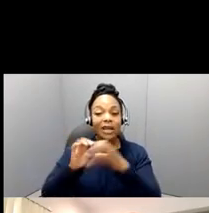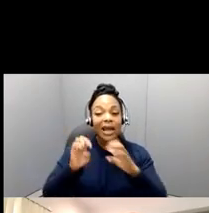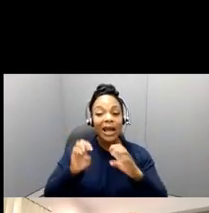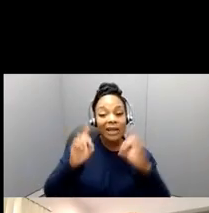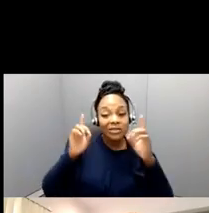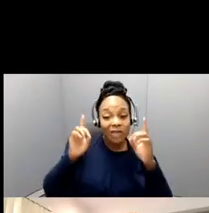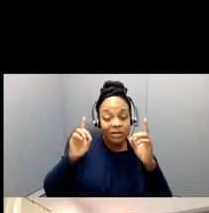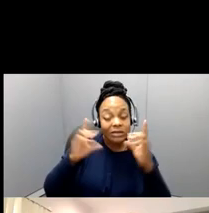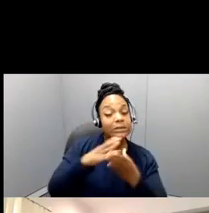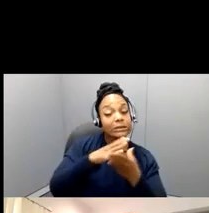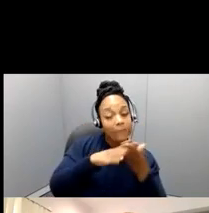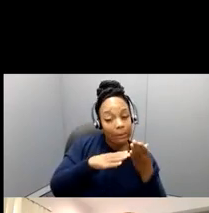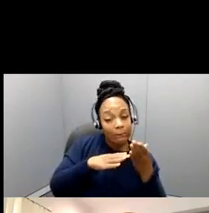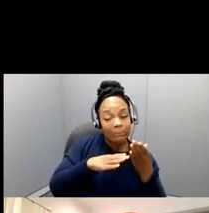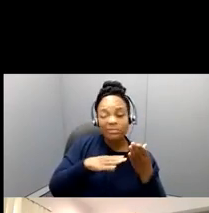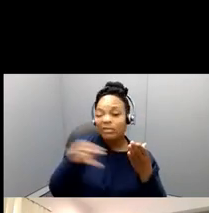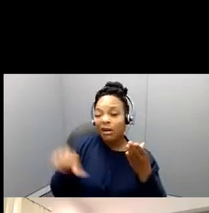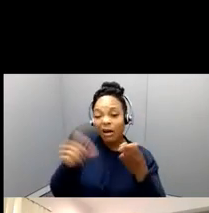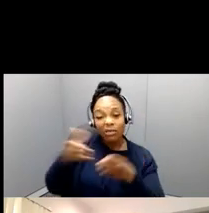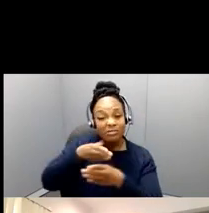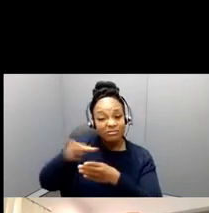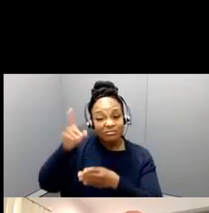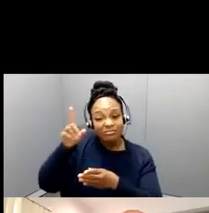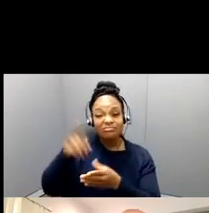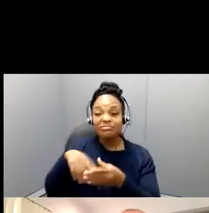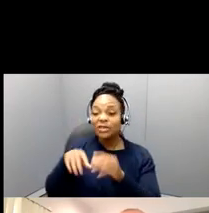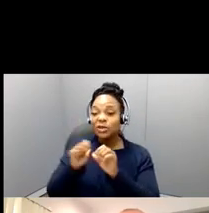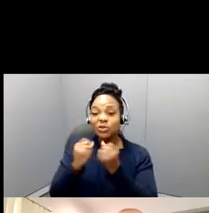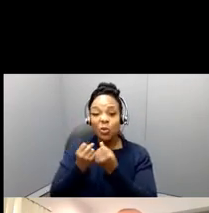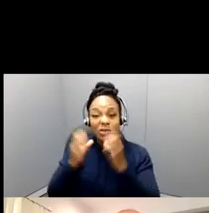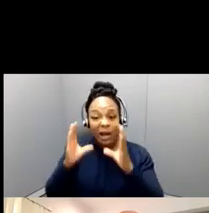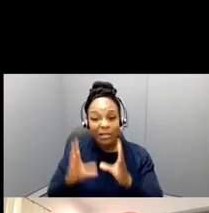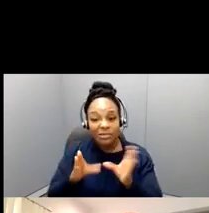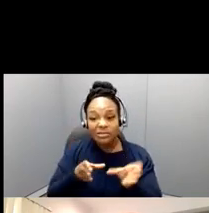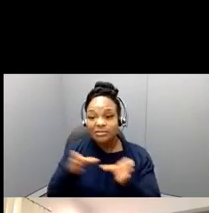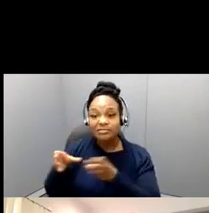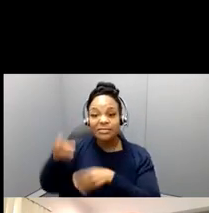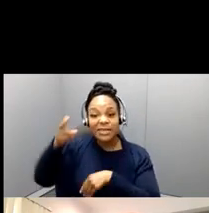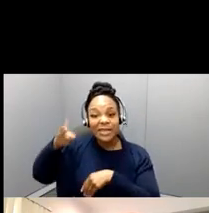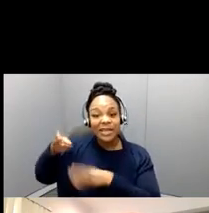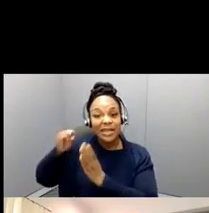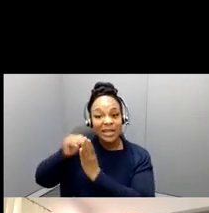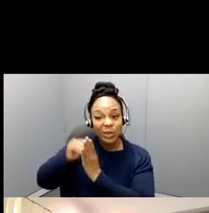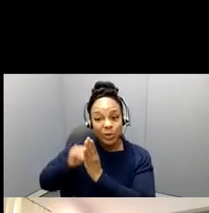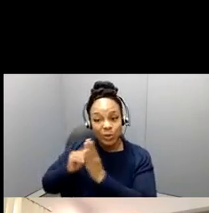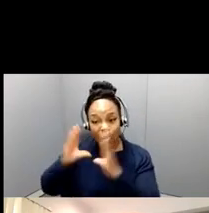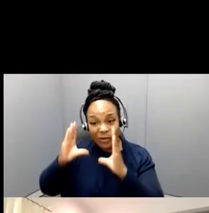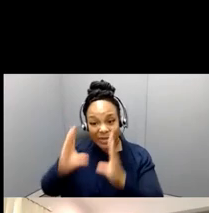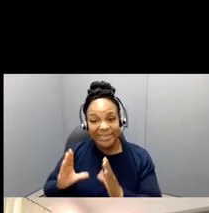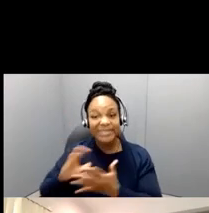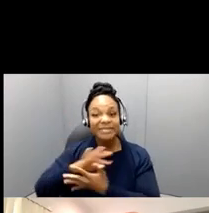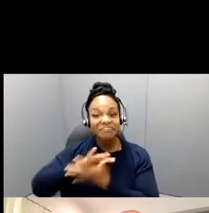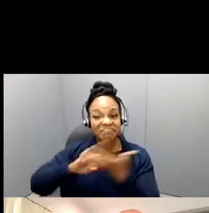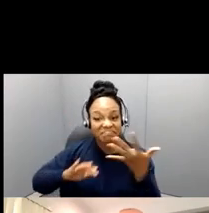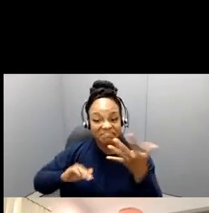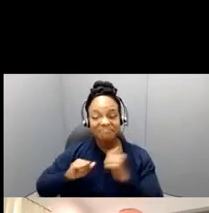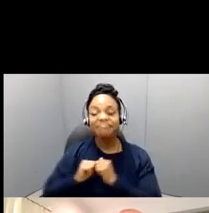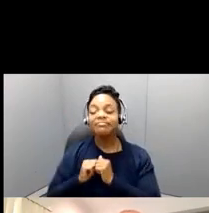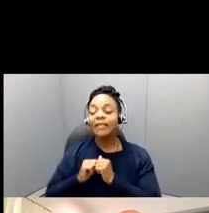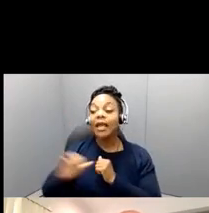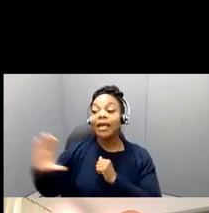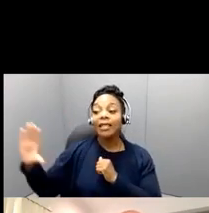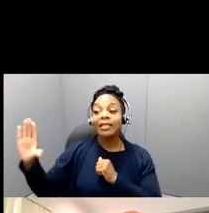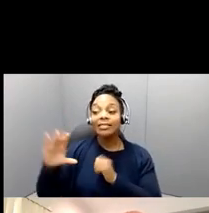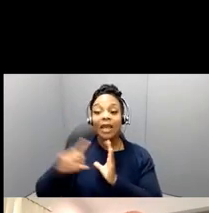they're sociologists and historians, uh, among our current fellows. Their research is, uh, both quantitative